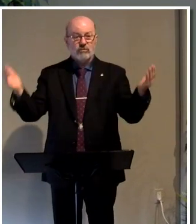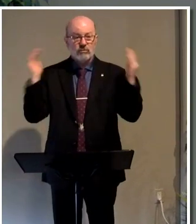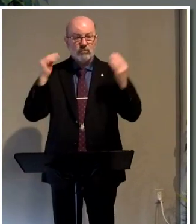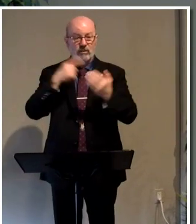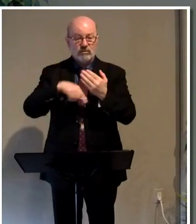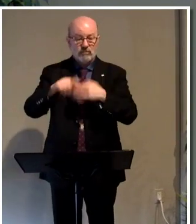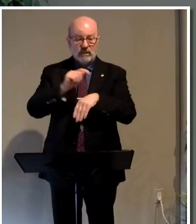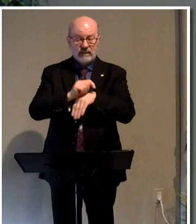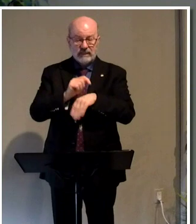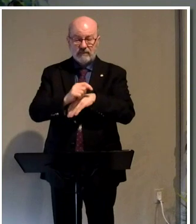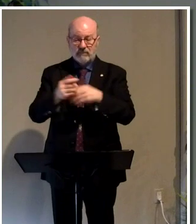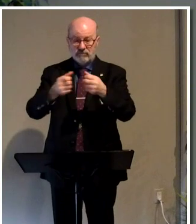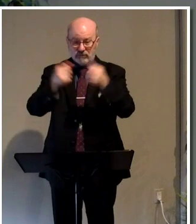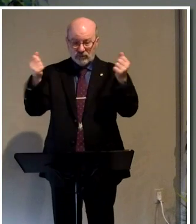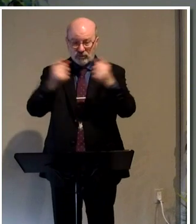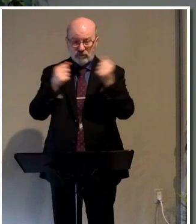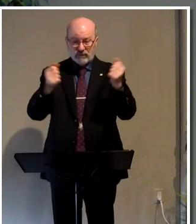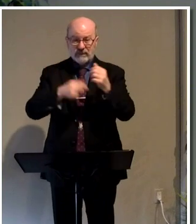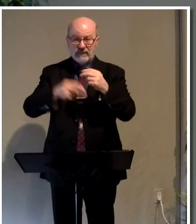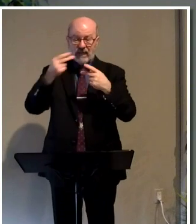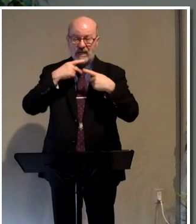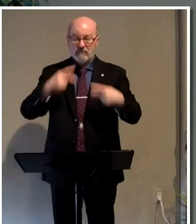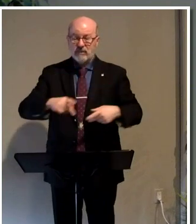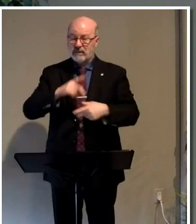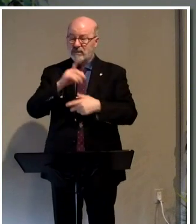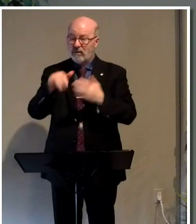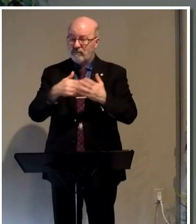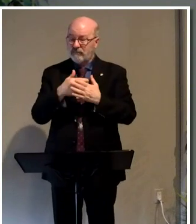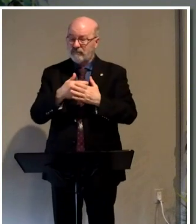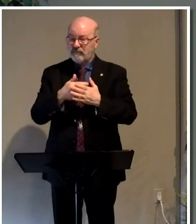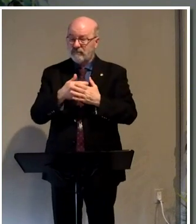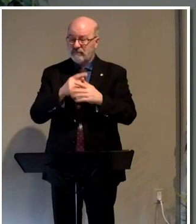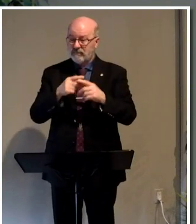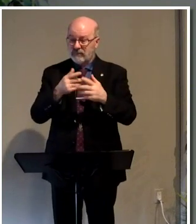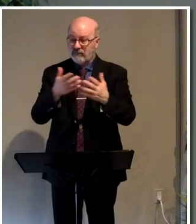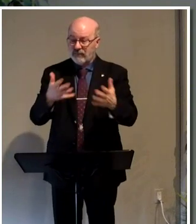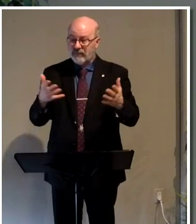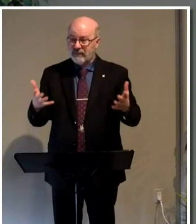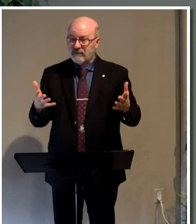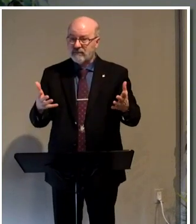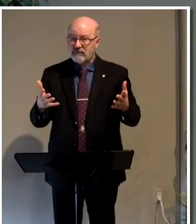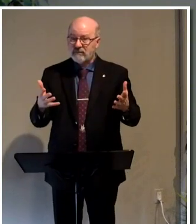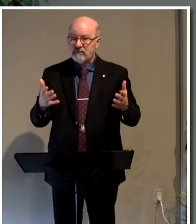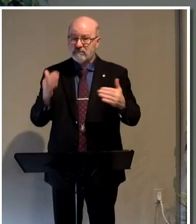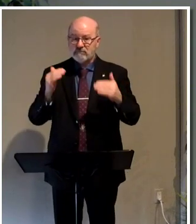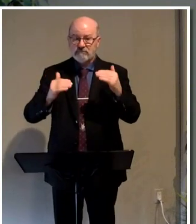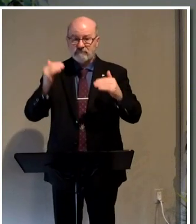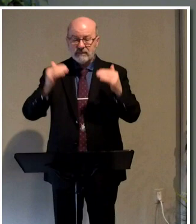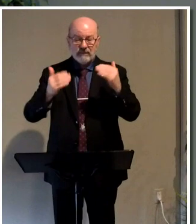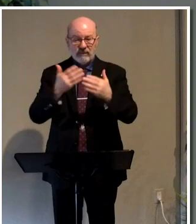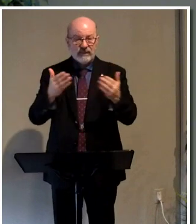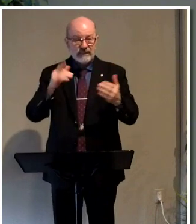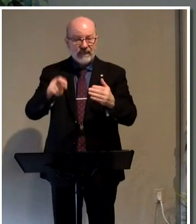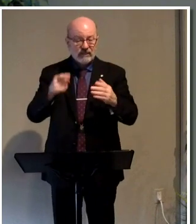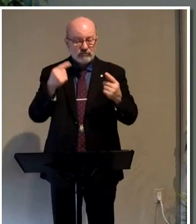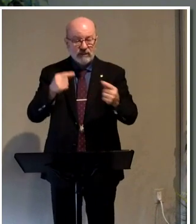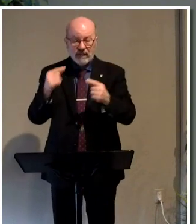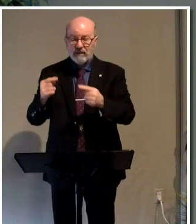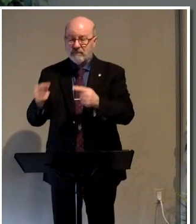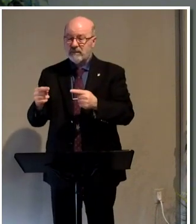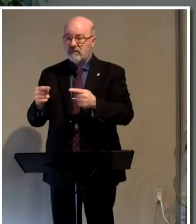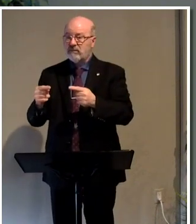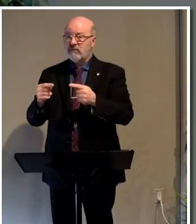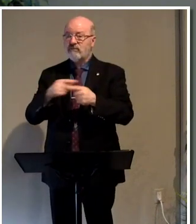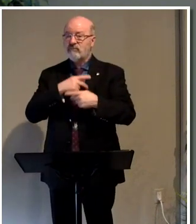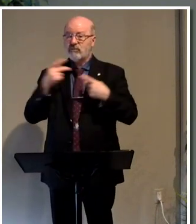temple. That's the curtain. That's the high priest and all of the the the intense level of things that had to happen for